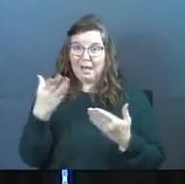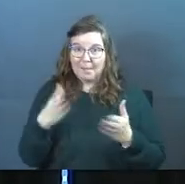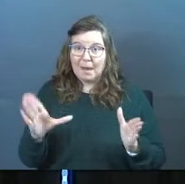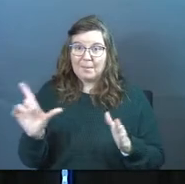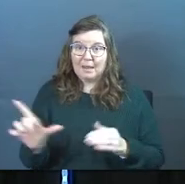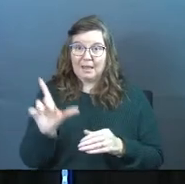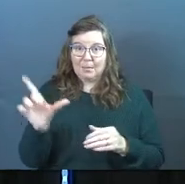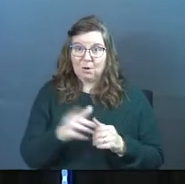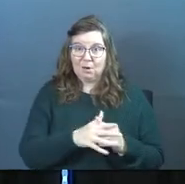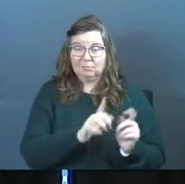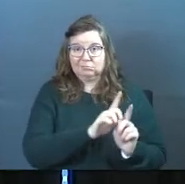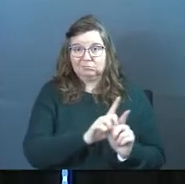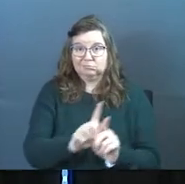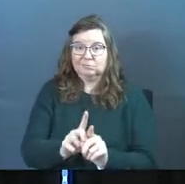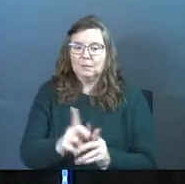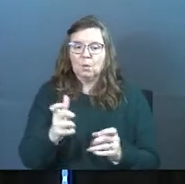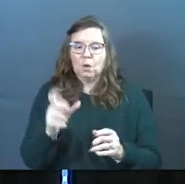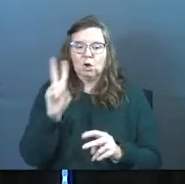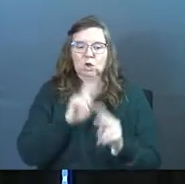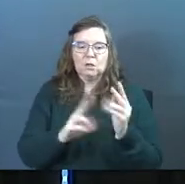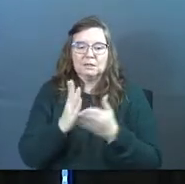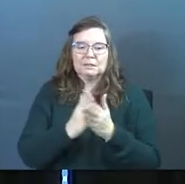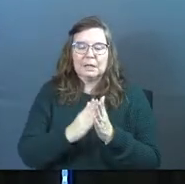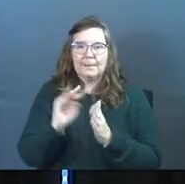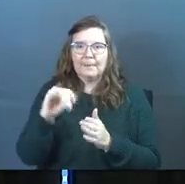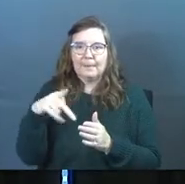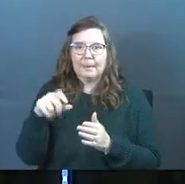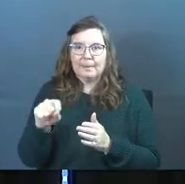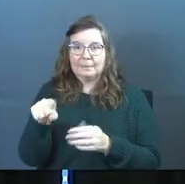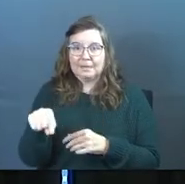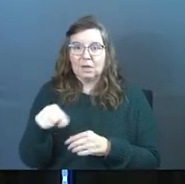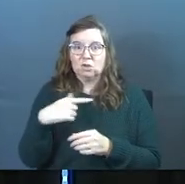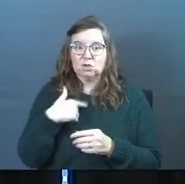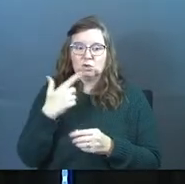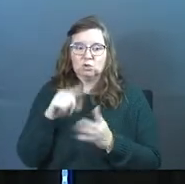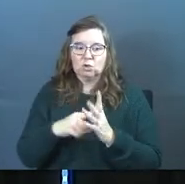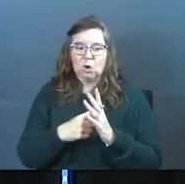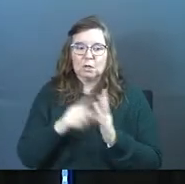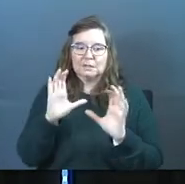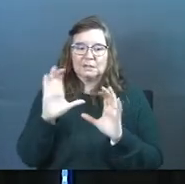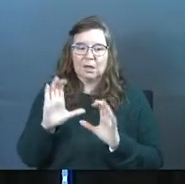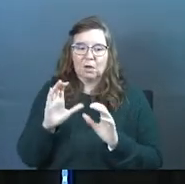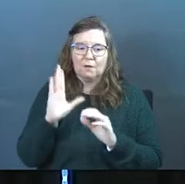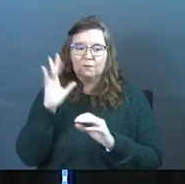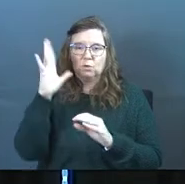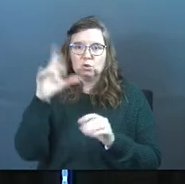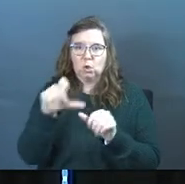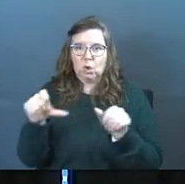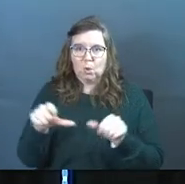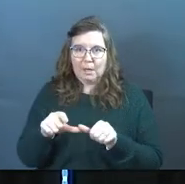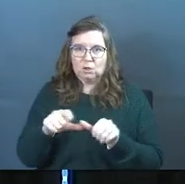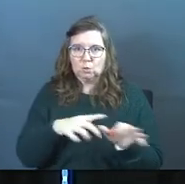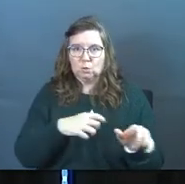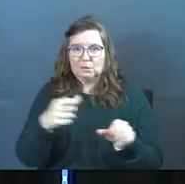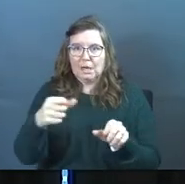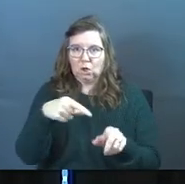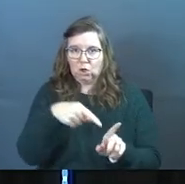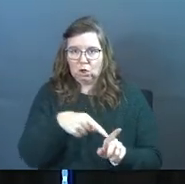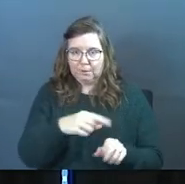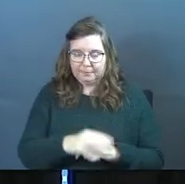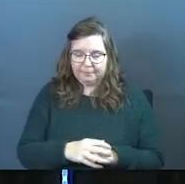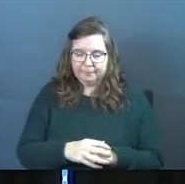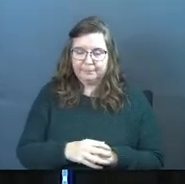public library. He was wanting to look at some of the maps there at the public library to start scouting out future locations to take her.